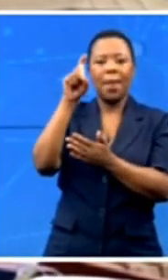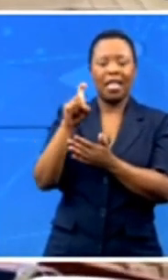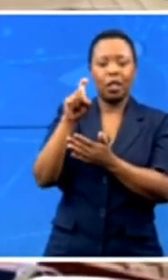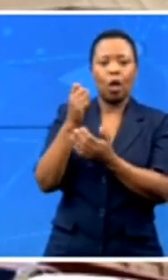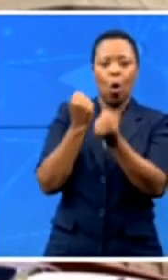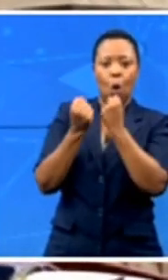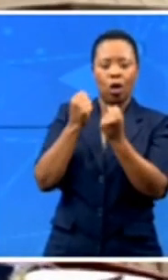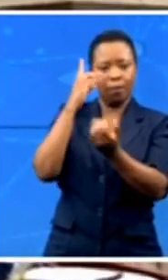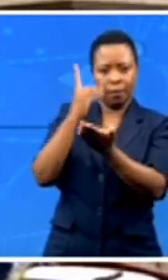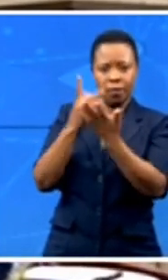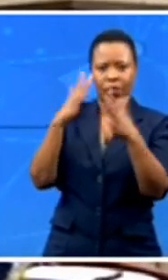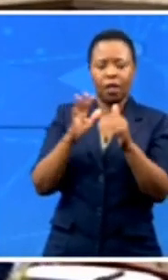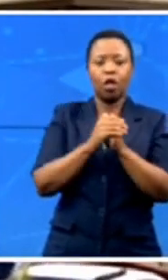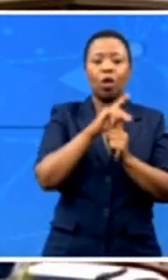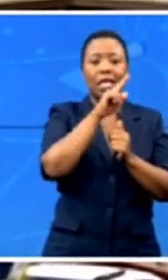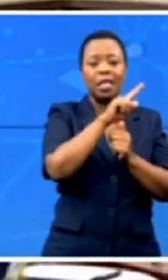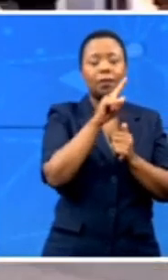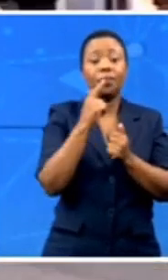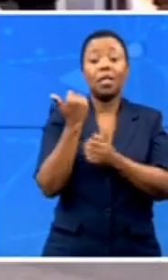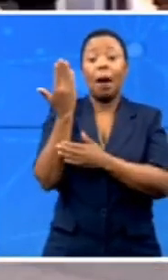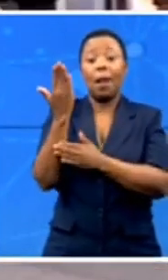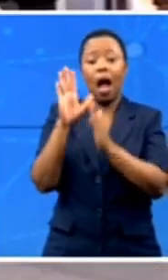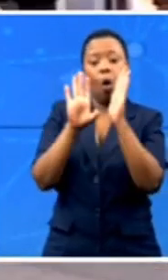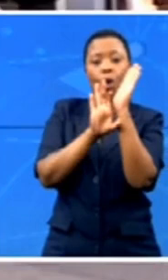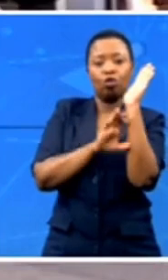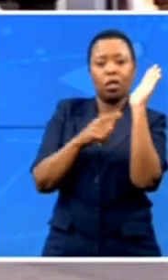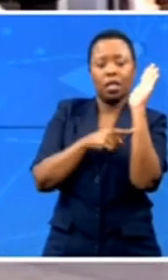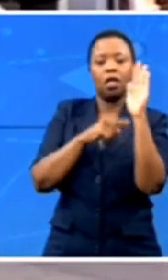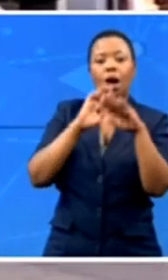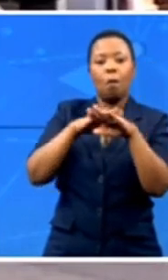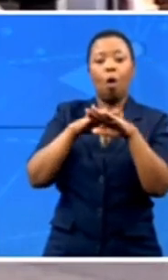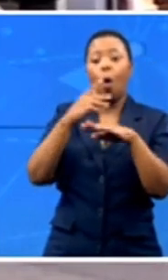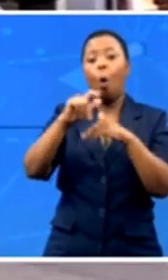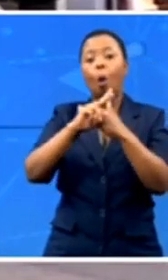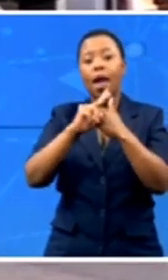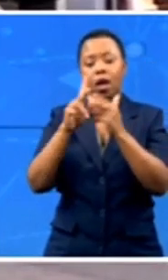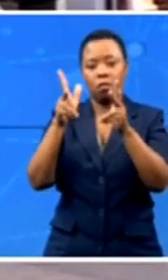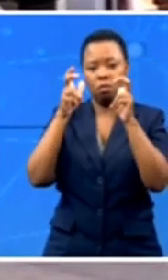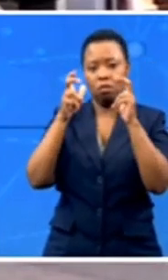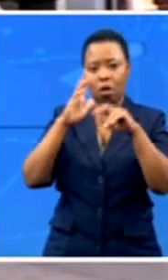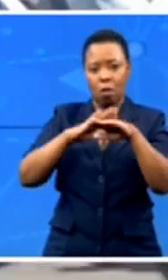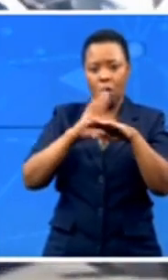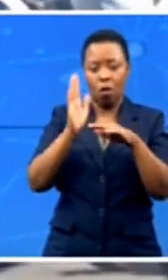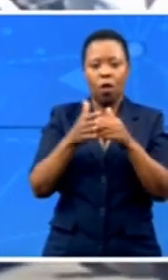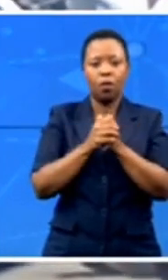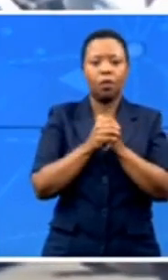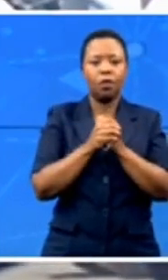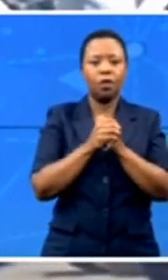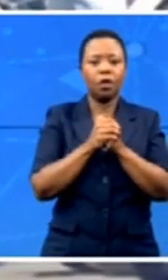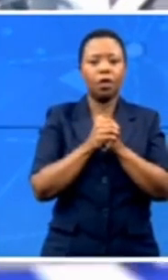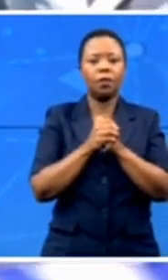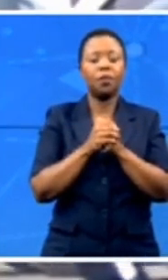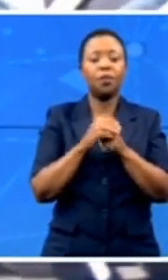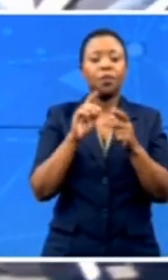Constitutional Court were still to be heard the following week. Meanwhile, numerous posts on social media encouraged protests, including